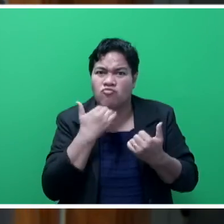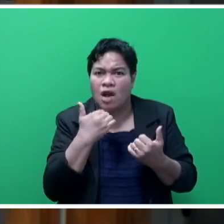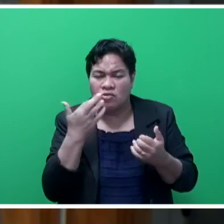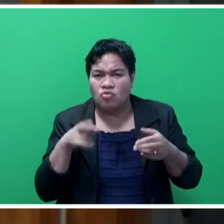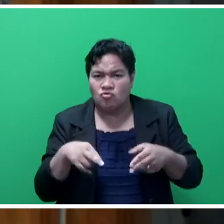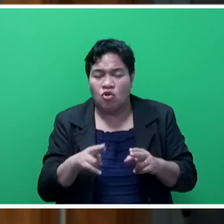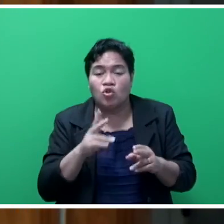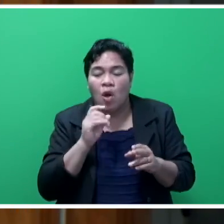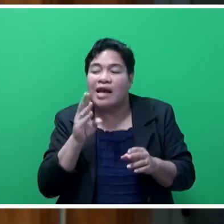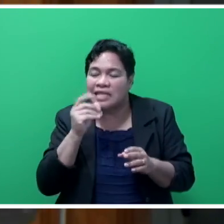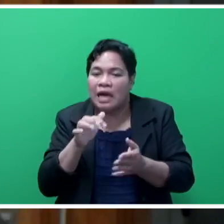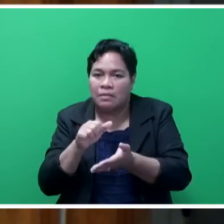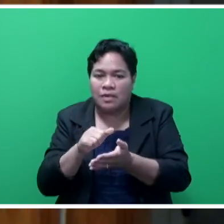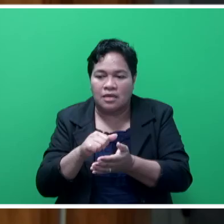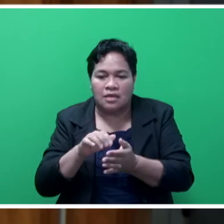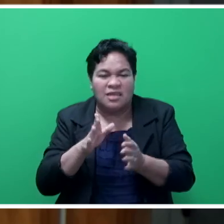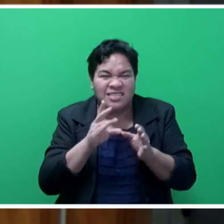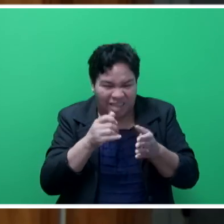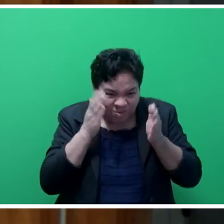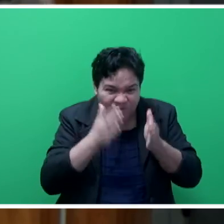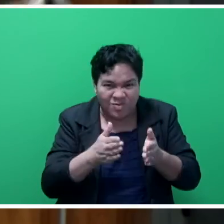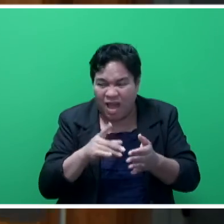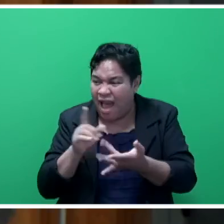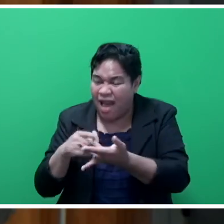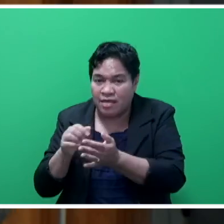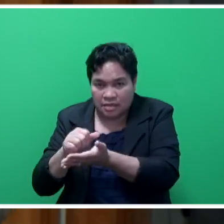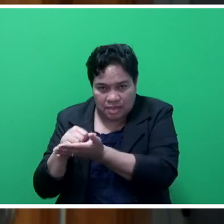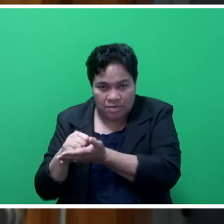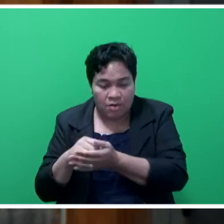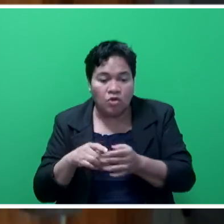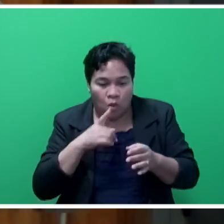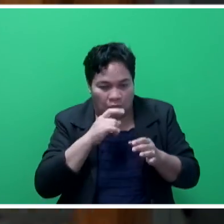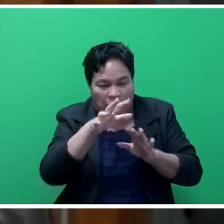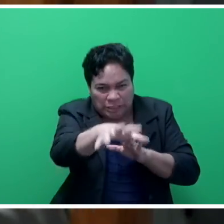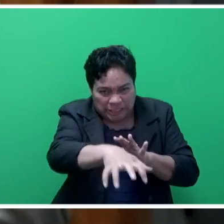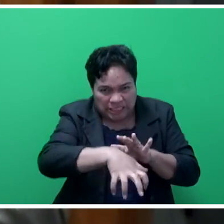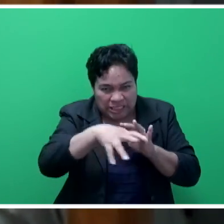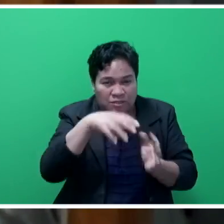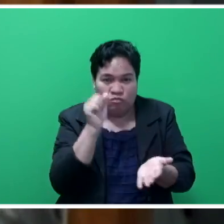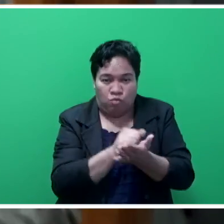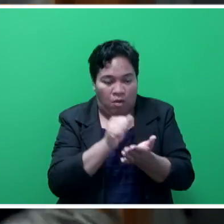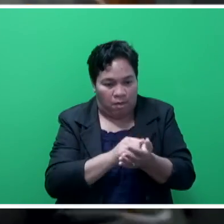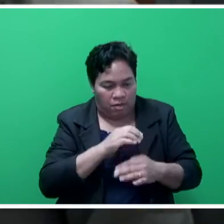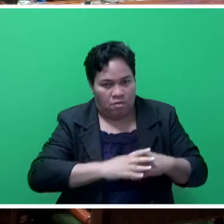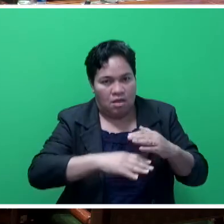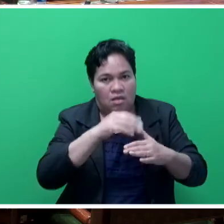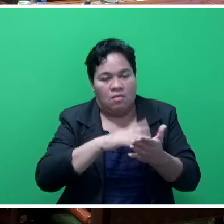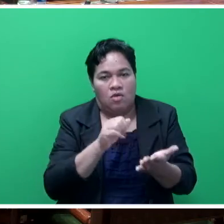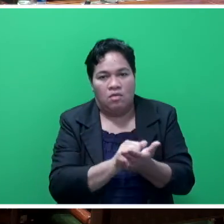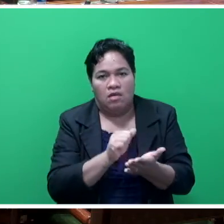that much. The rest, you keep on filling the potholes, and then you can rehabilitate the rest of the road in the road. Thank you, Mr. Spitzer.